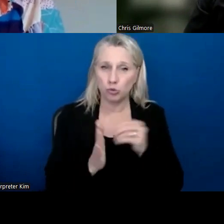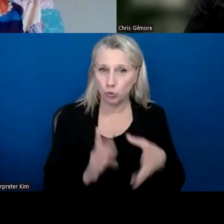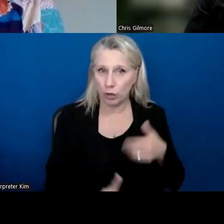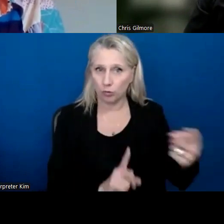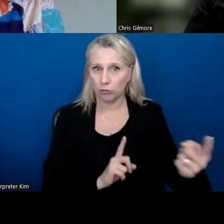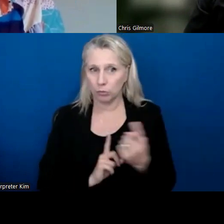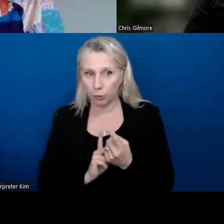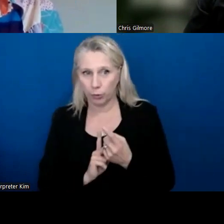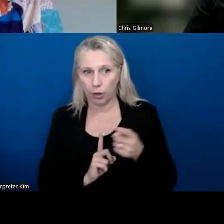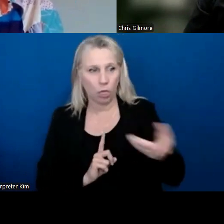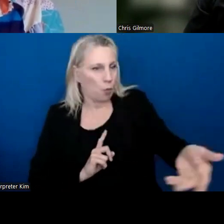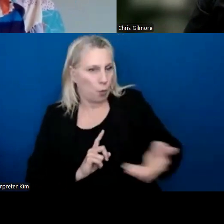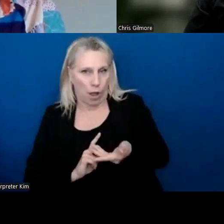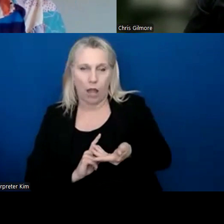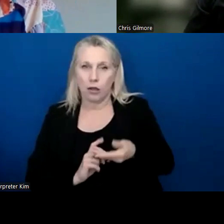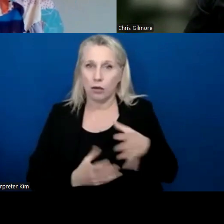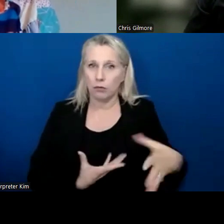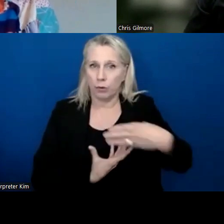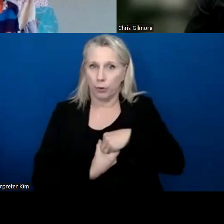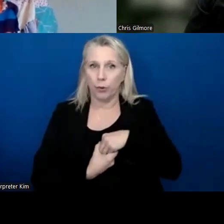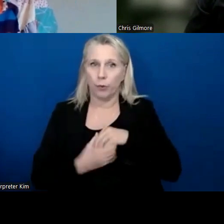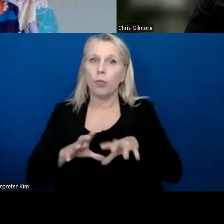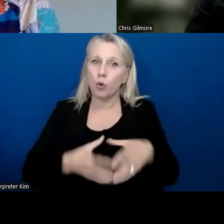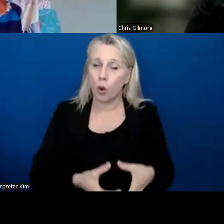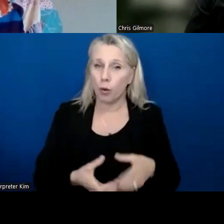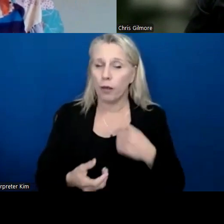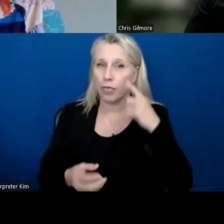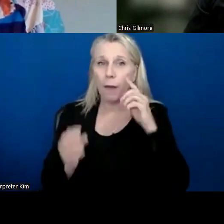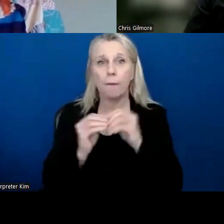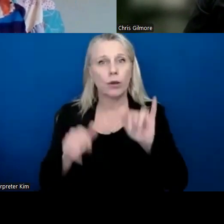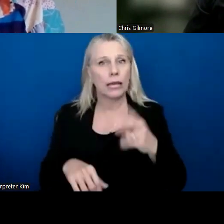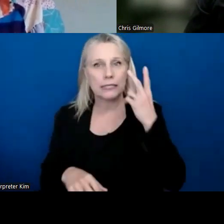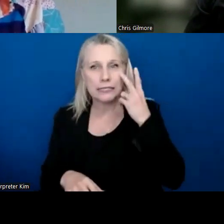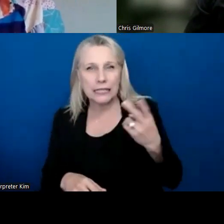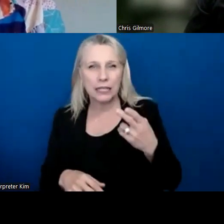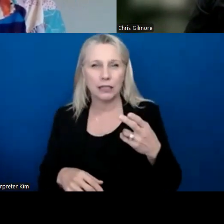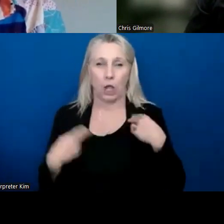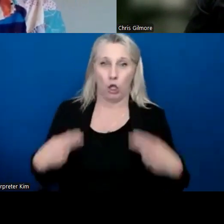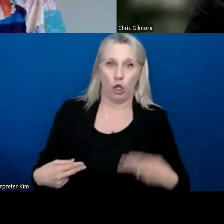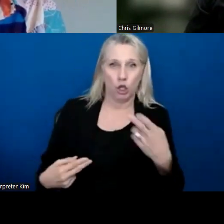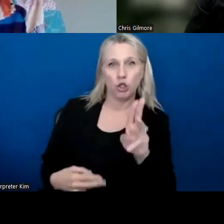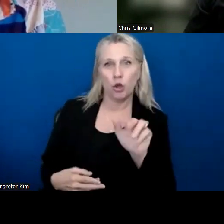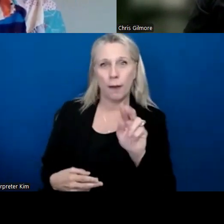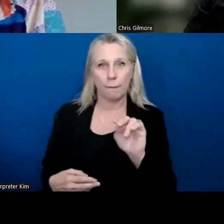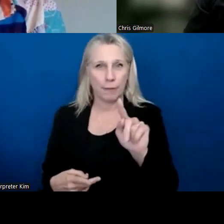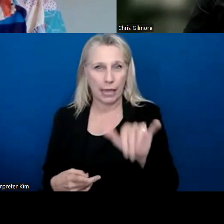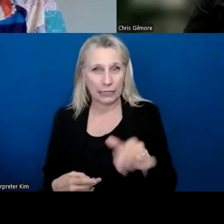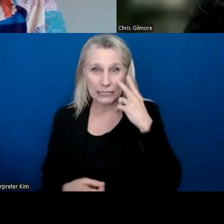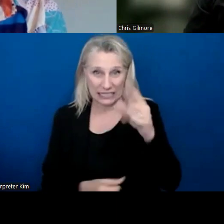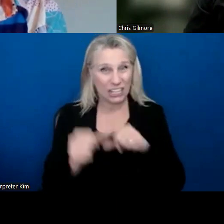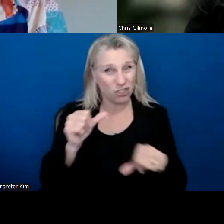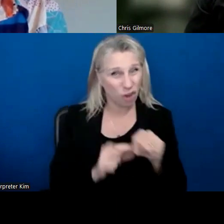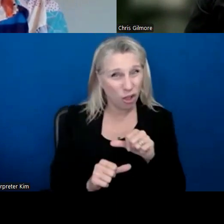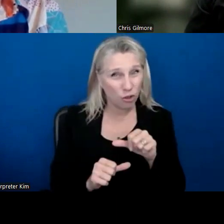they're welcomed into the group. And I think the more that kids can see humanity and see each other and build